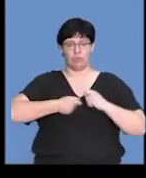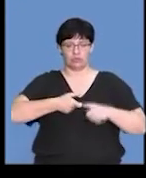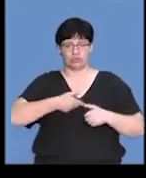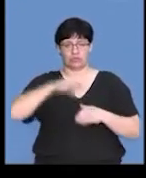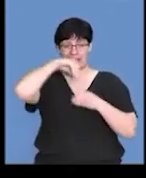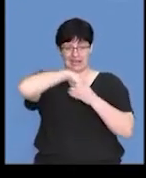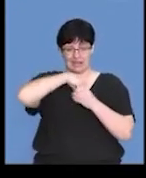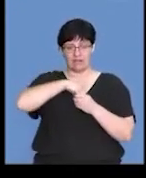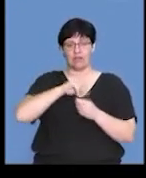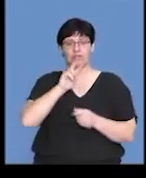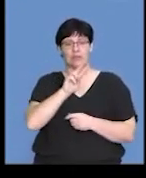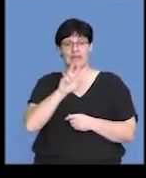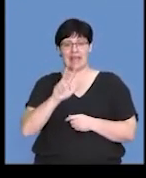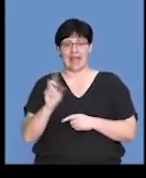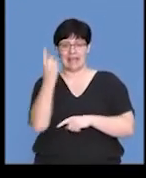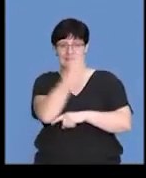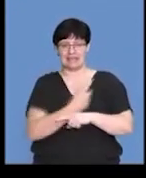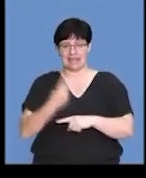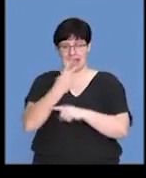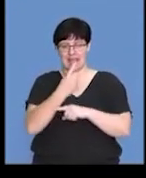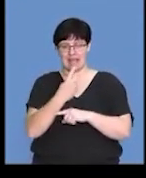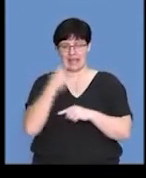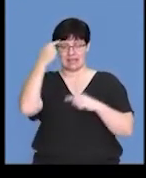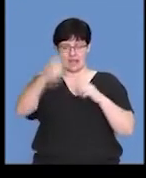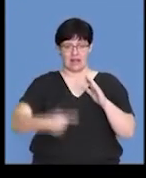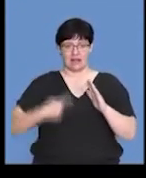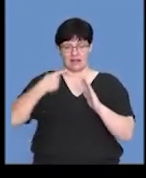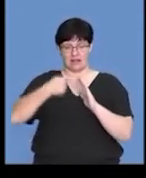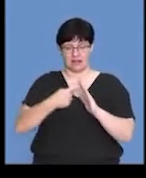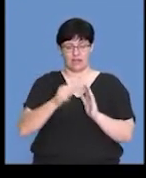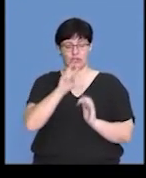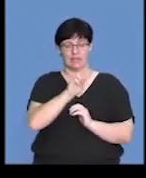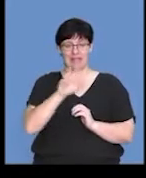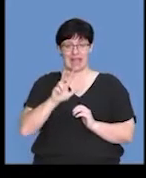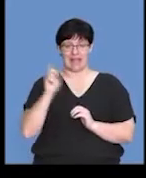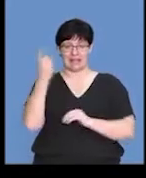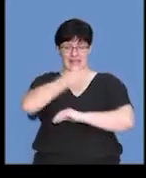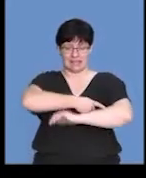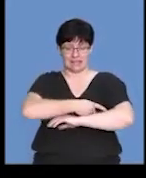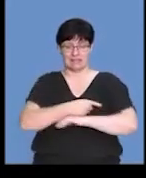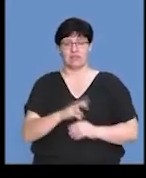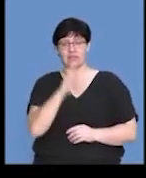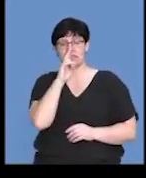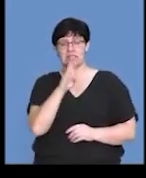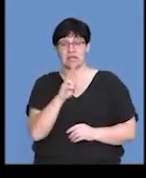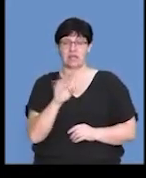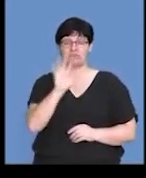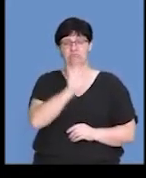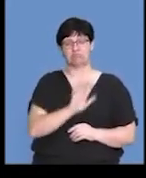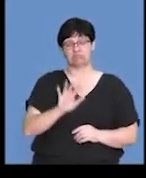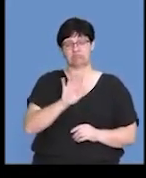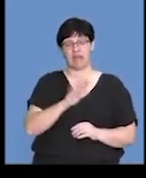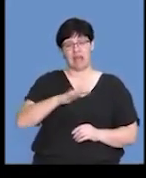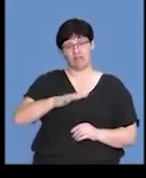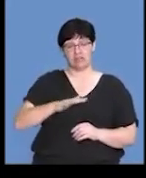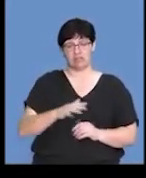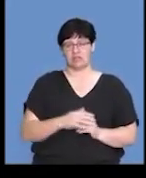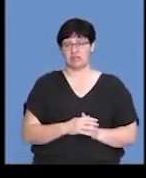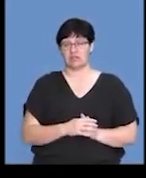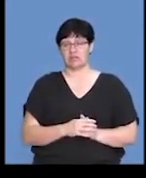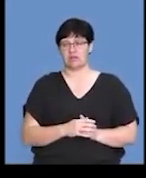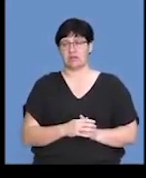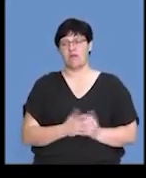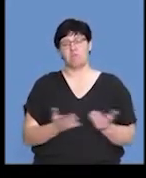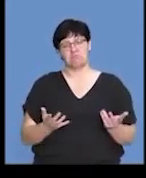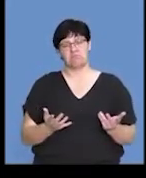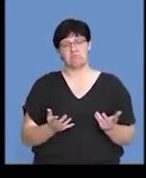over a 28-day cycle. So if we look at the 28-day cycle, we're seeing the average cycle of the reproductive cycle of